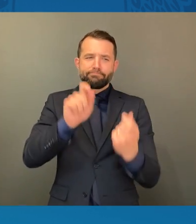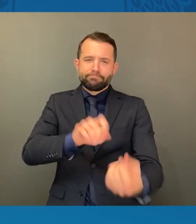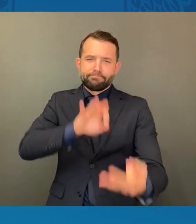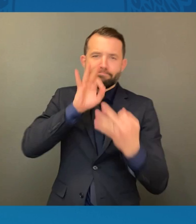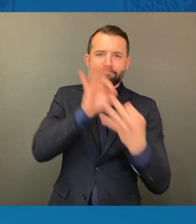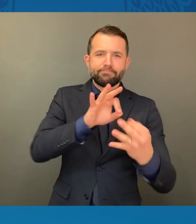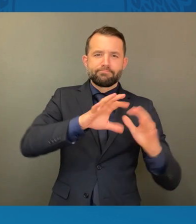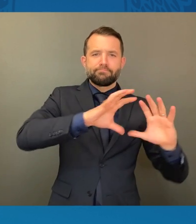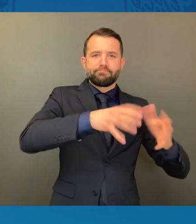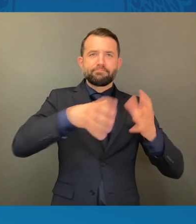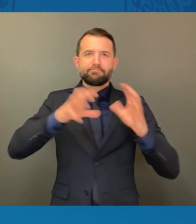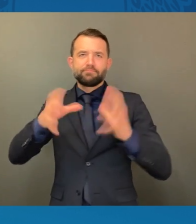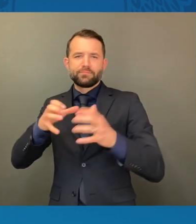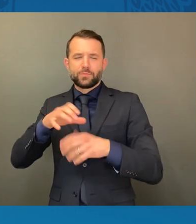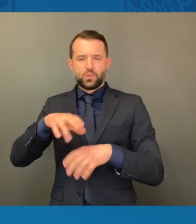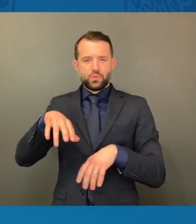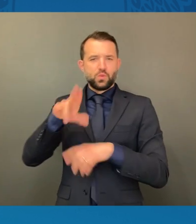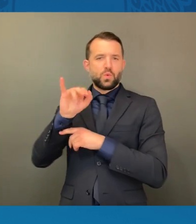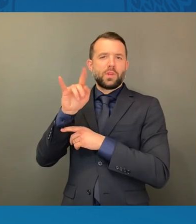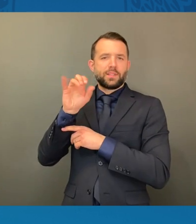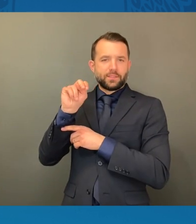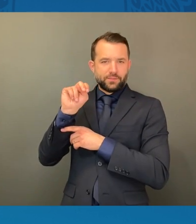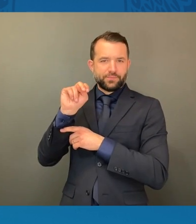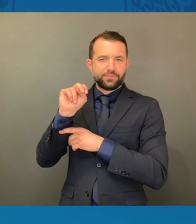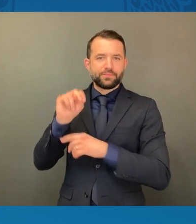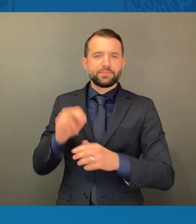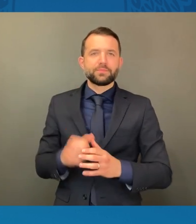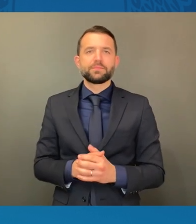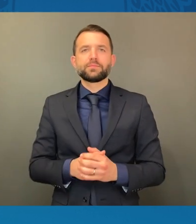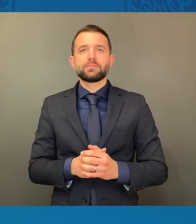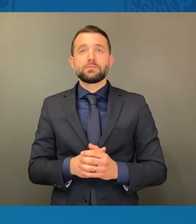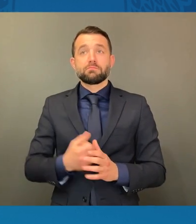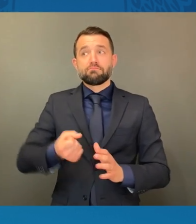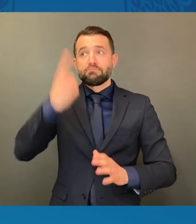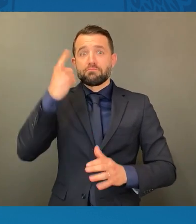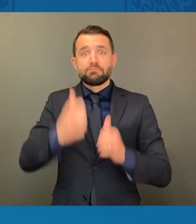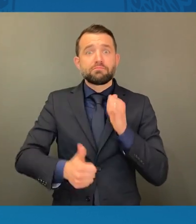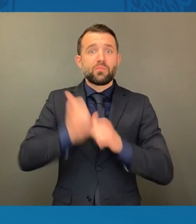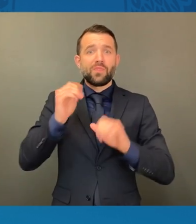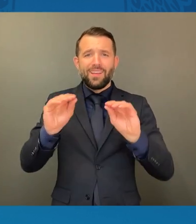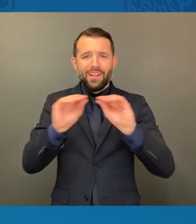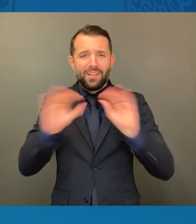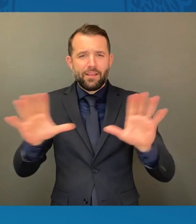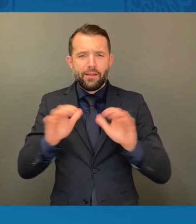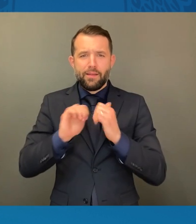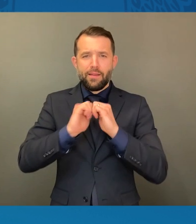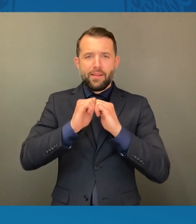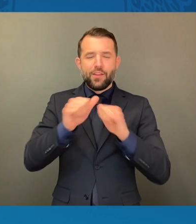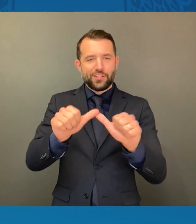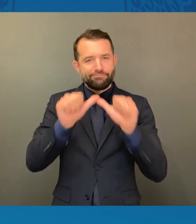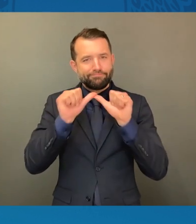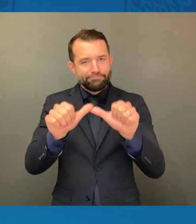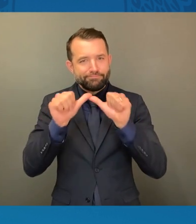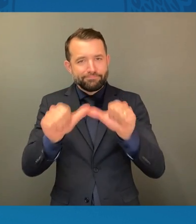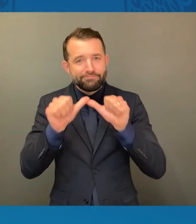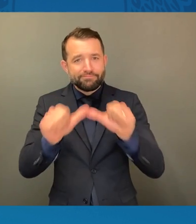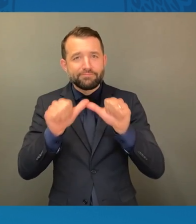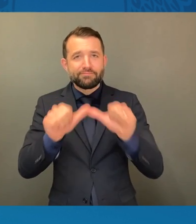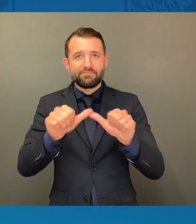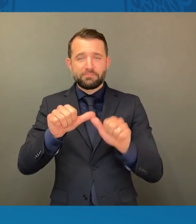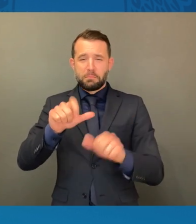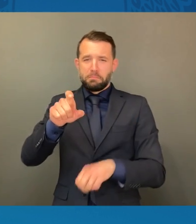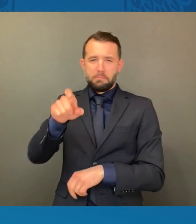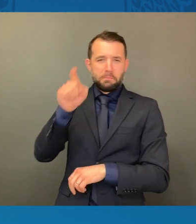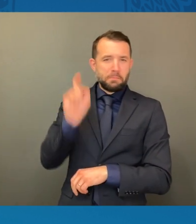that more clear than when it comes to the ongoing fight to secure the freedom to